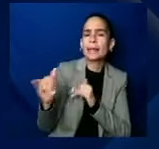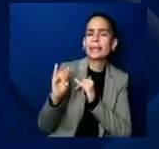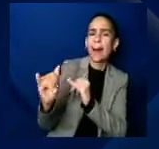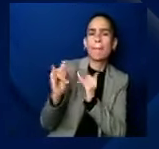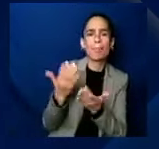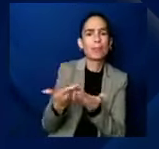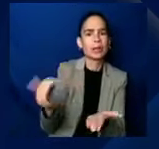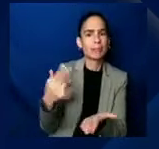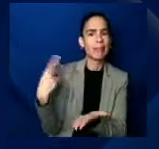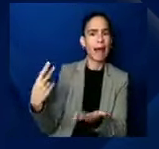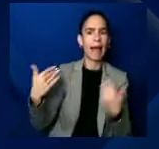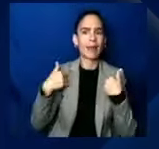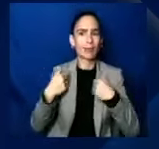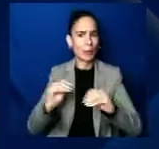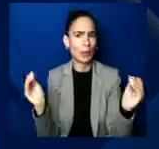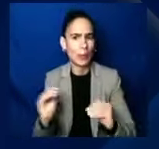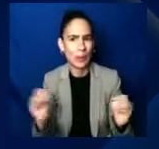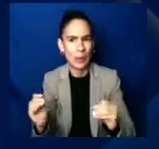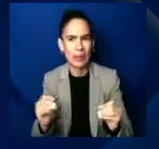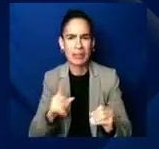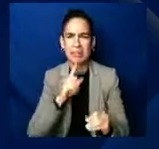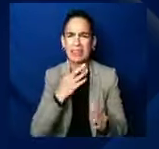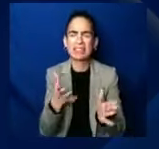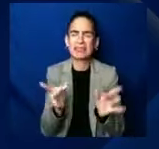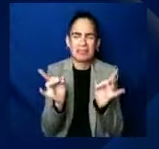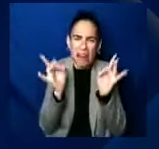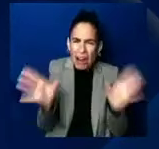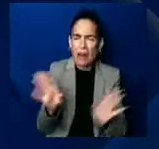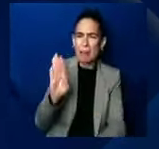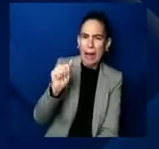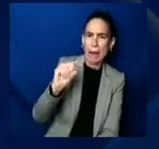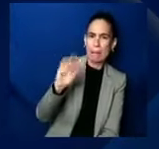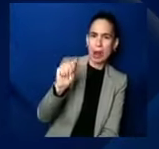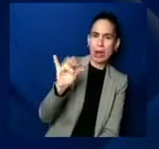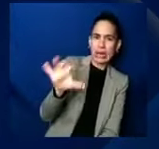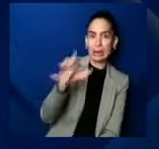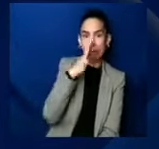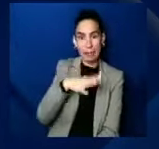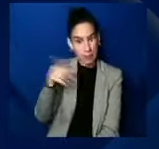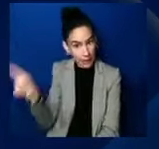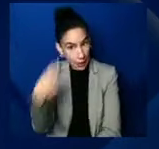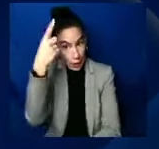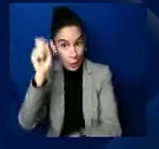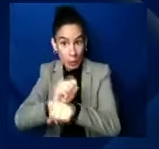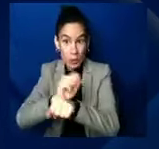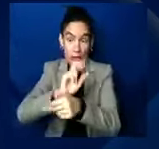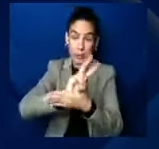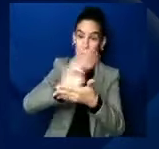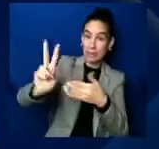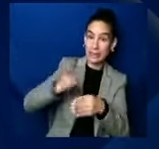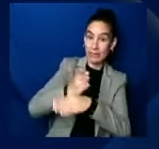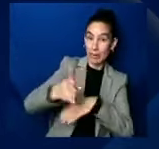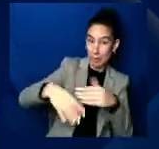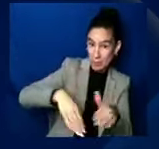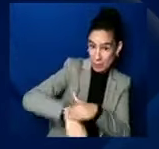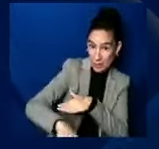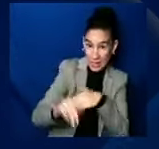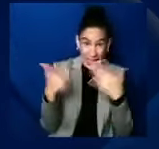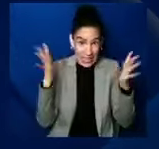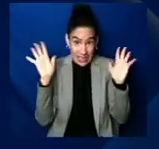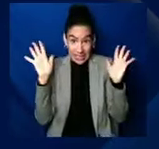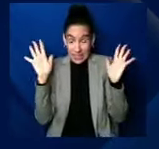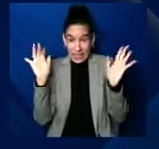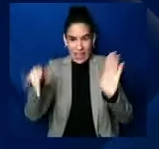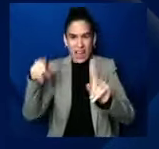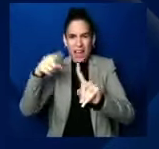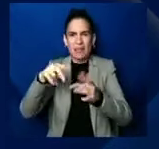that in the States, one in four women are back to work in two weeks after giving birth. That alone should make every American, even the senators in West Virginia